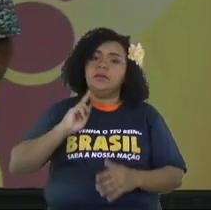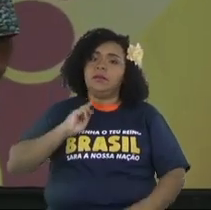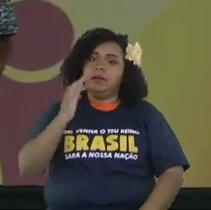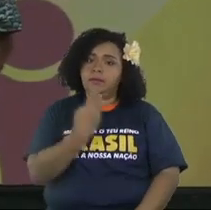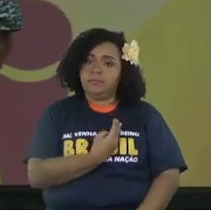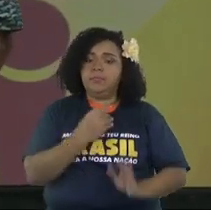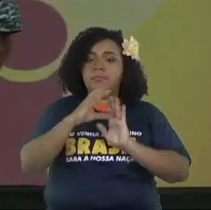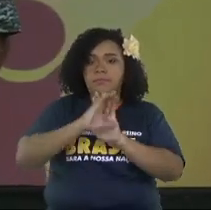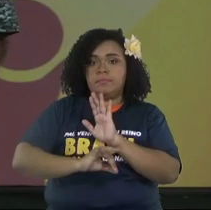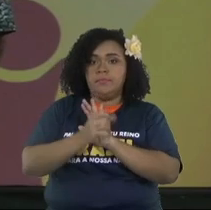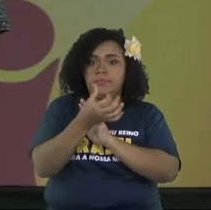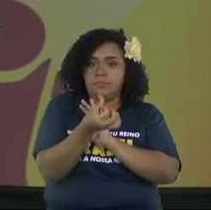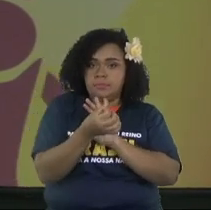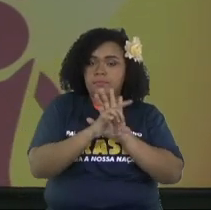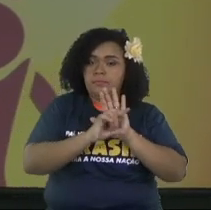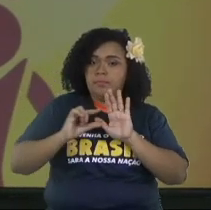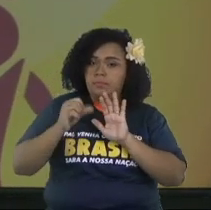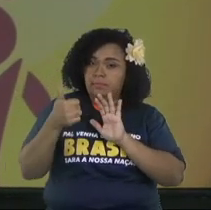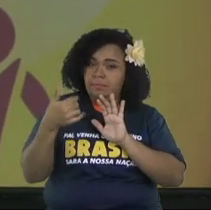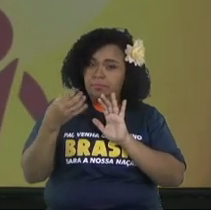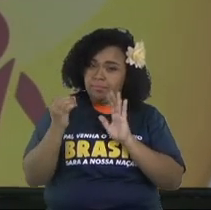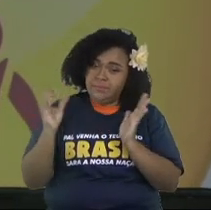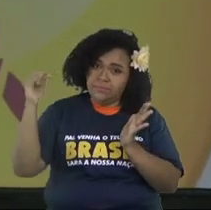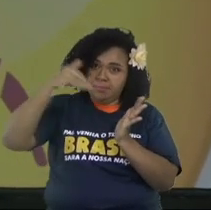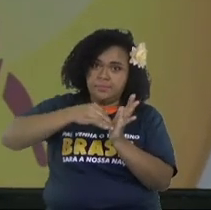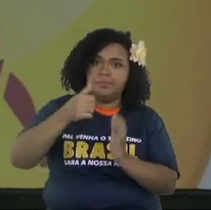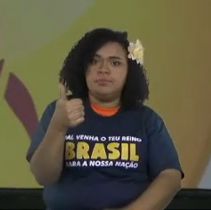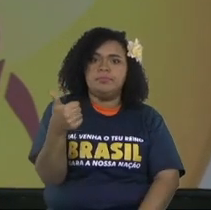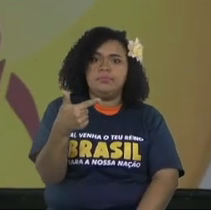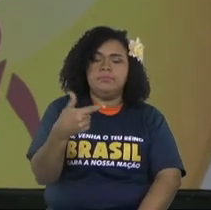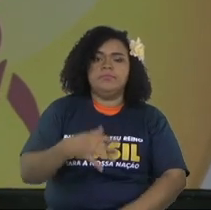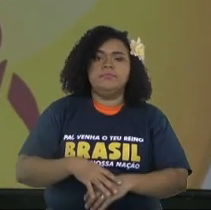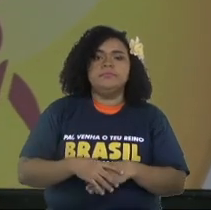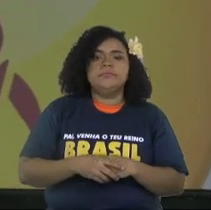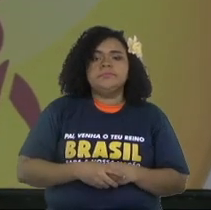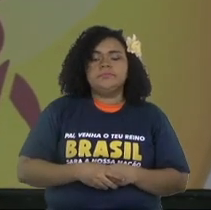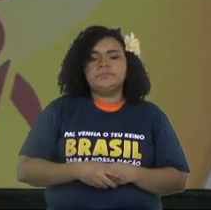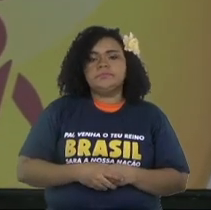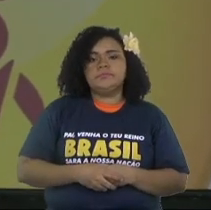6, verse 10 until 11.